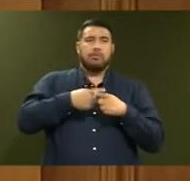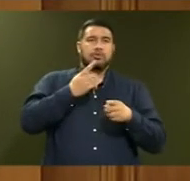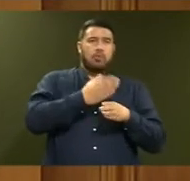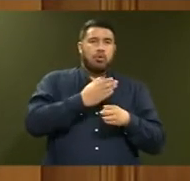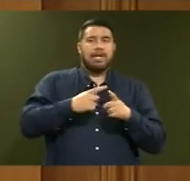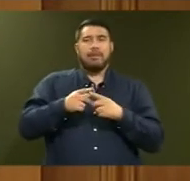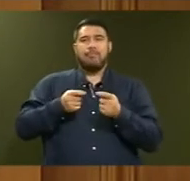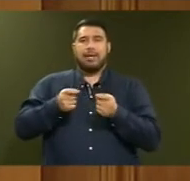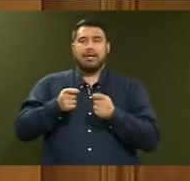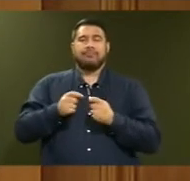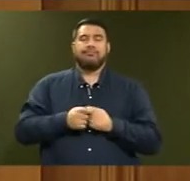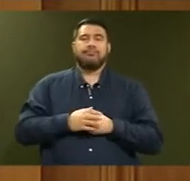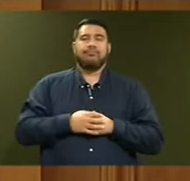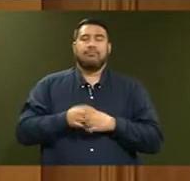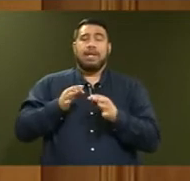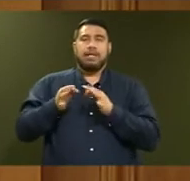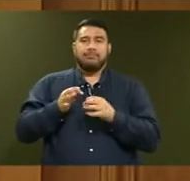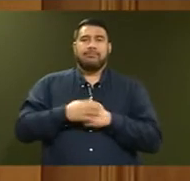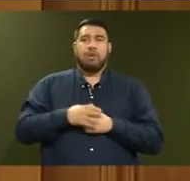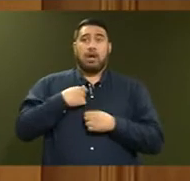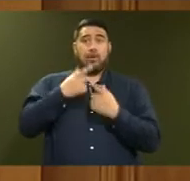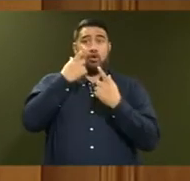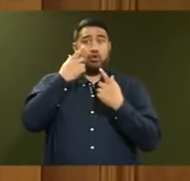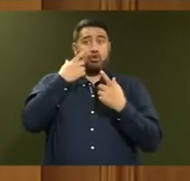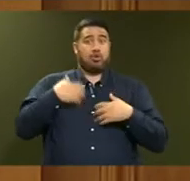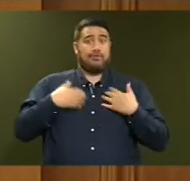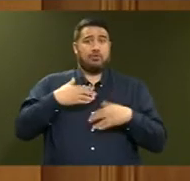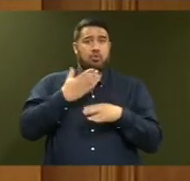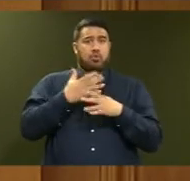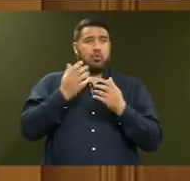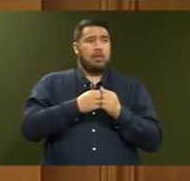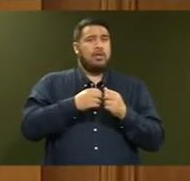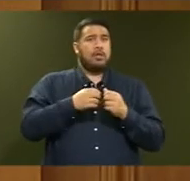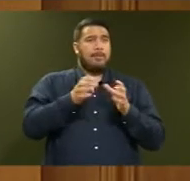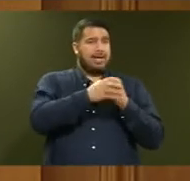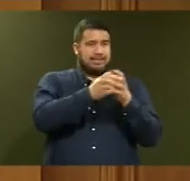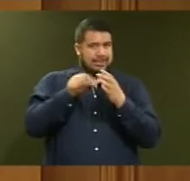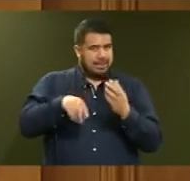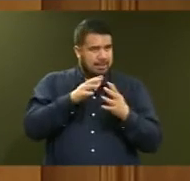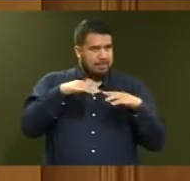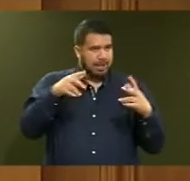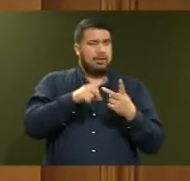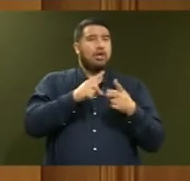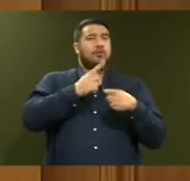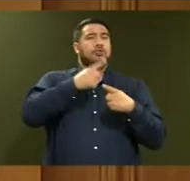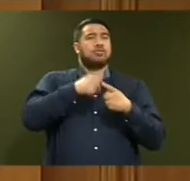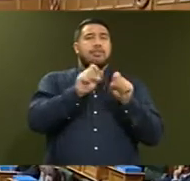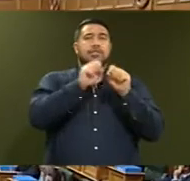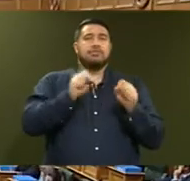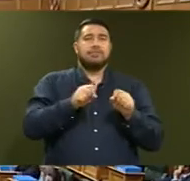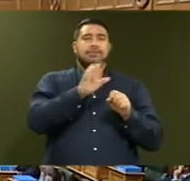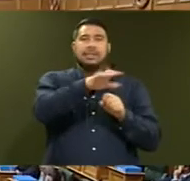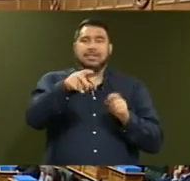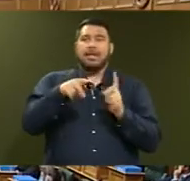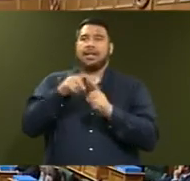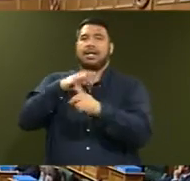to working with community groups, local Government, iwi, cross-party colleagues and the emergency management sector to realise this plan. Thank you much.